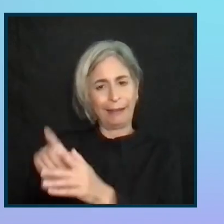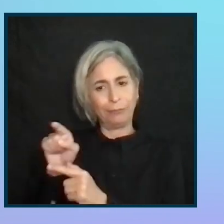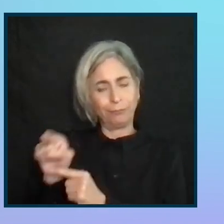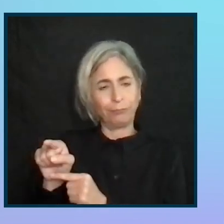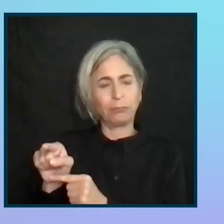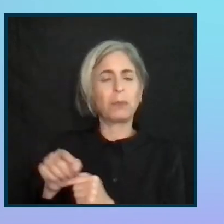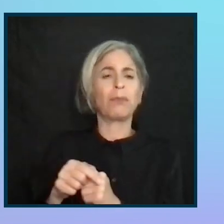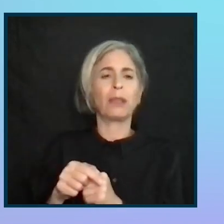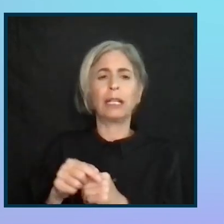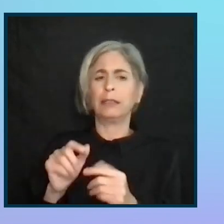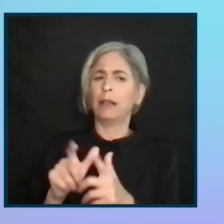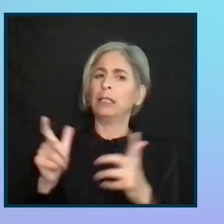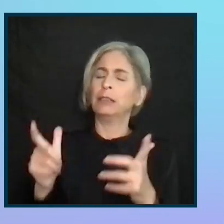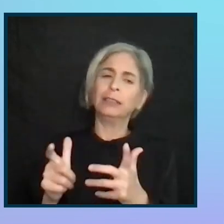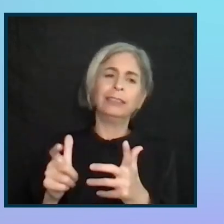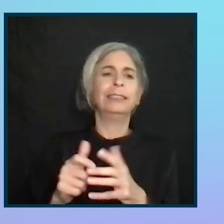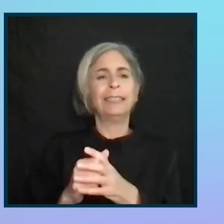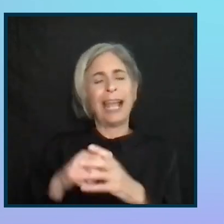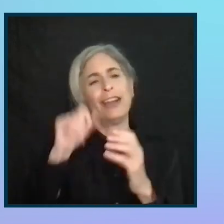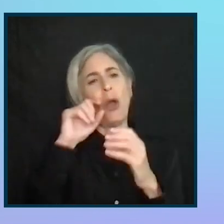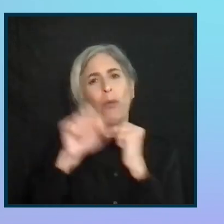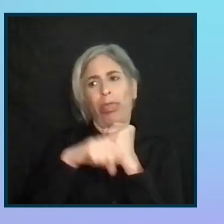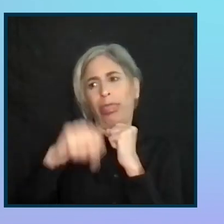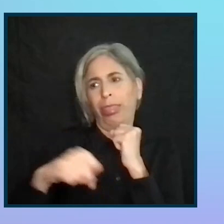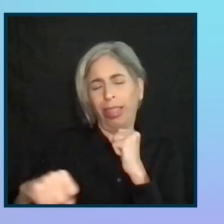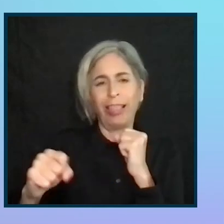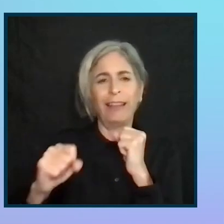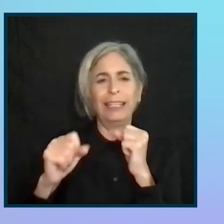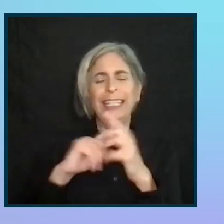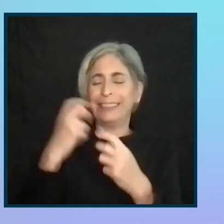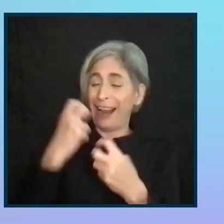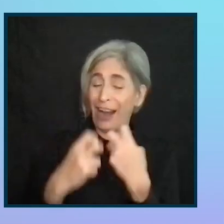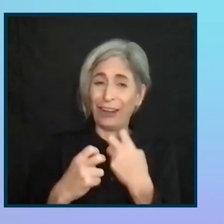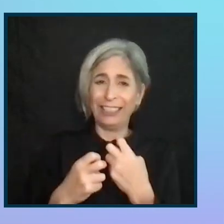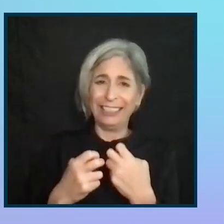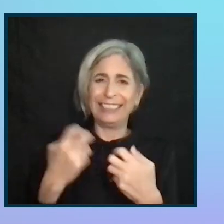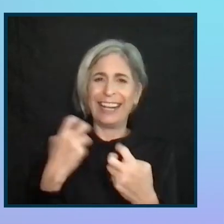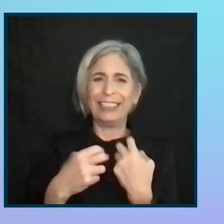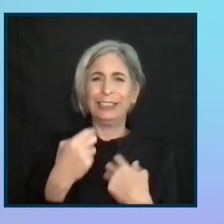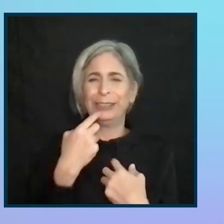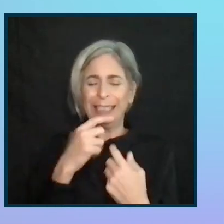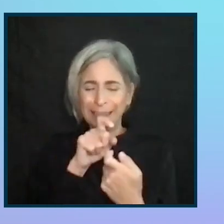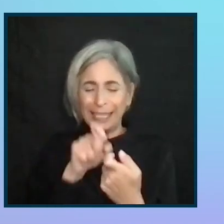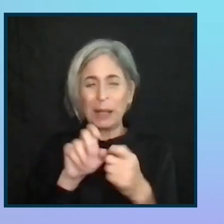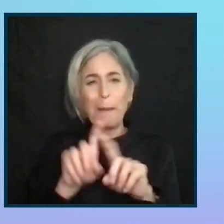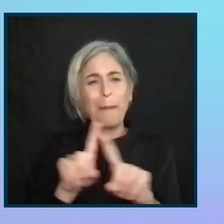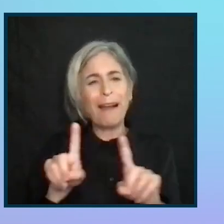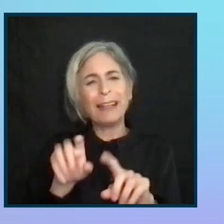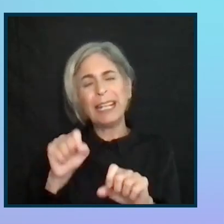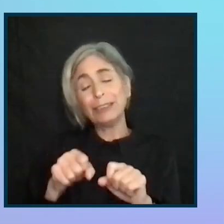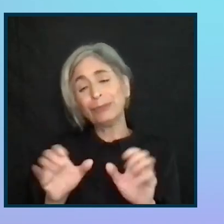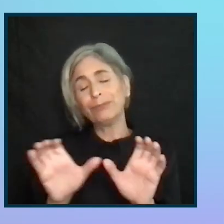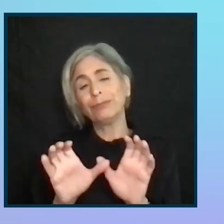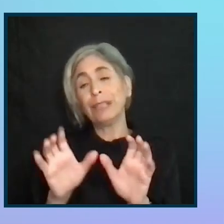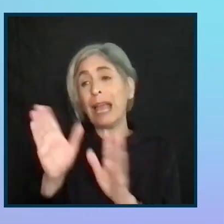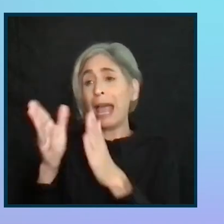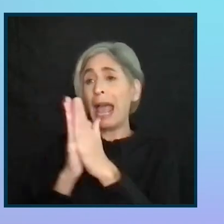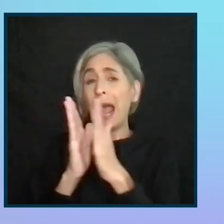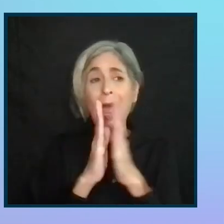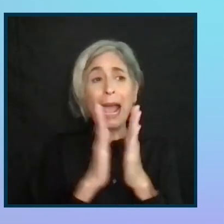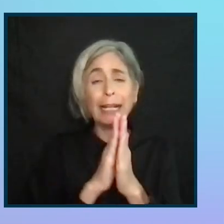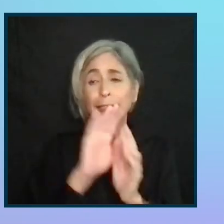So it's a very long, hand-wavy way of saying it's hard. But, you know, just ask questions.